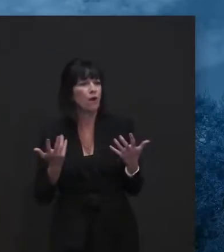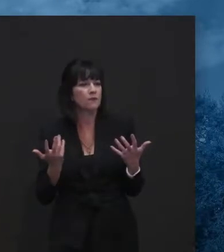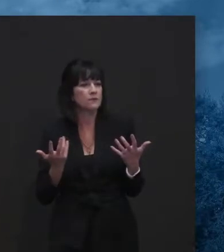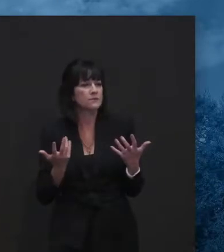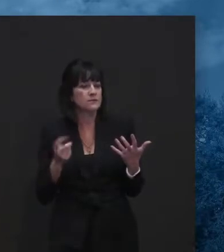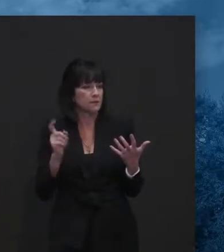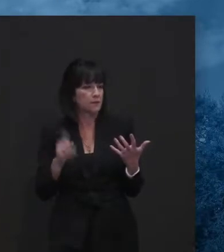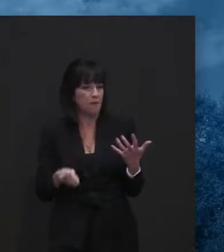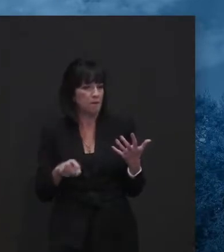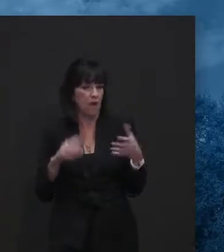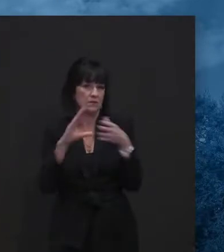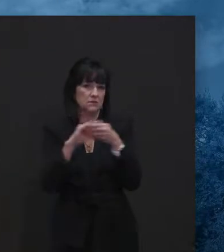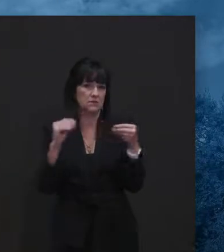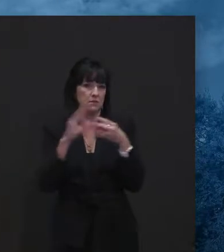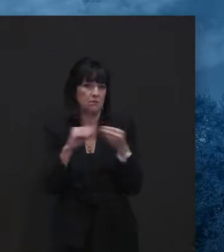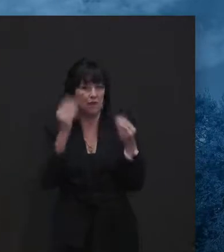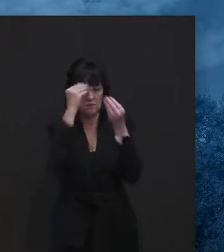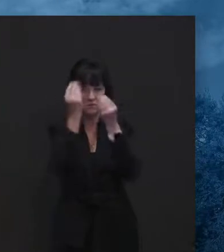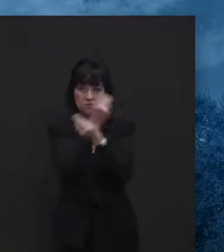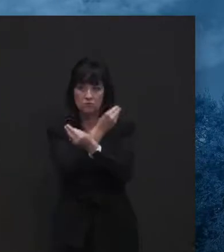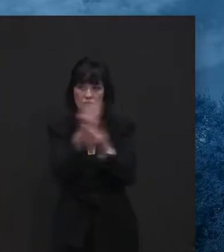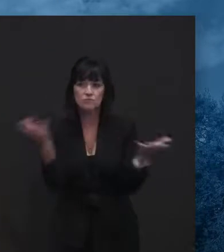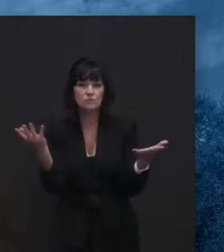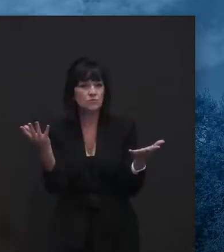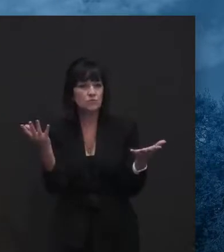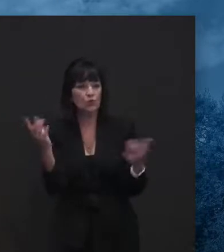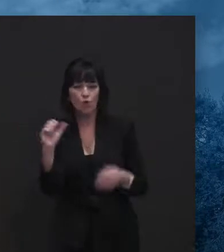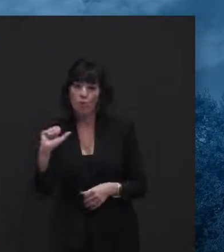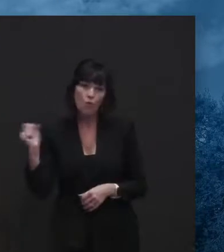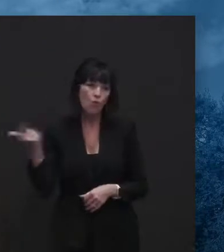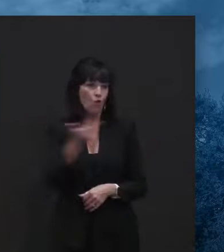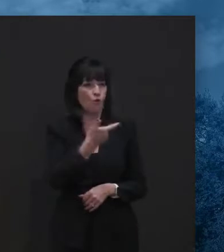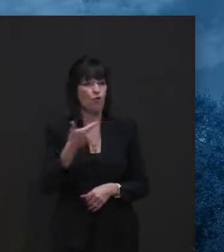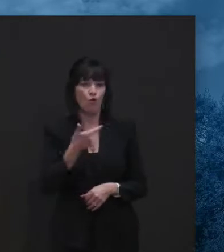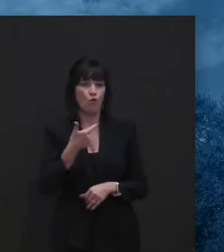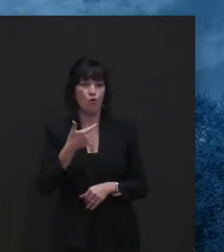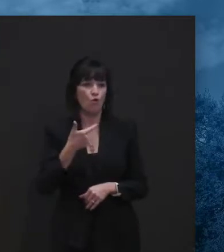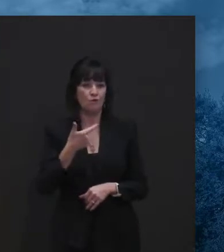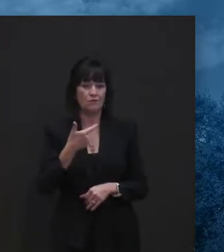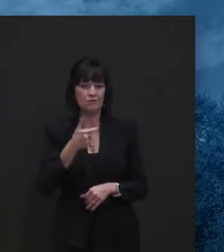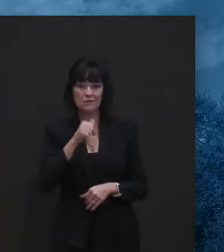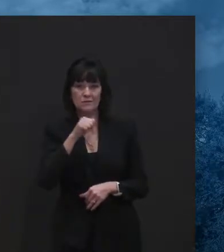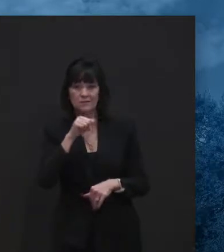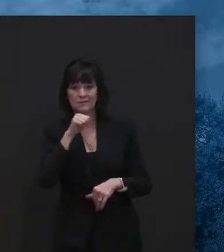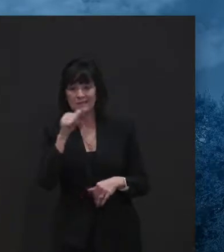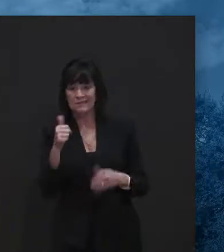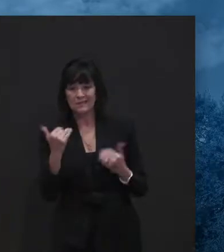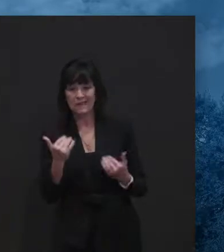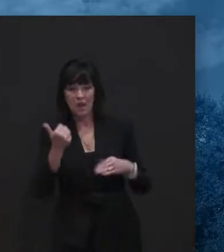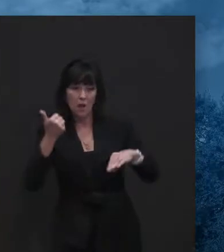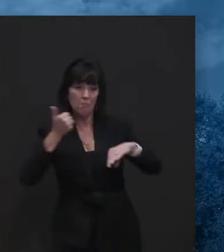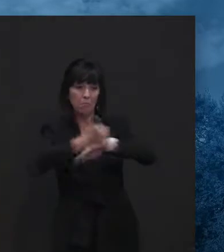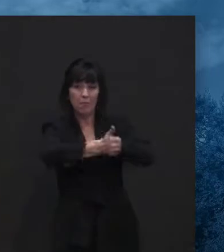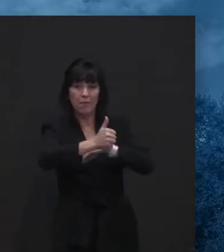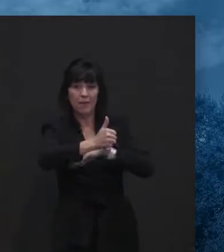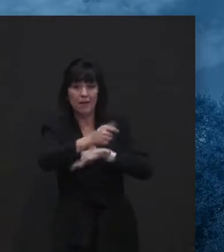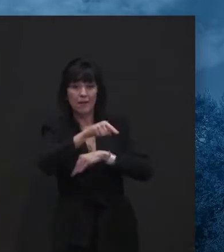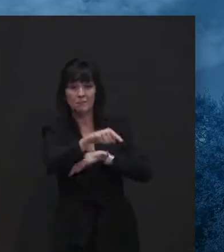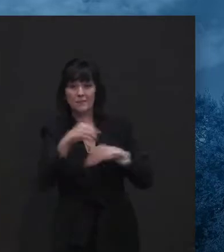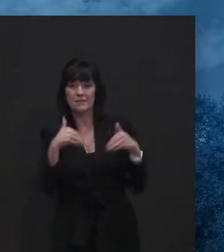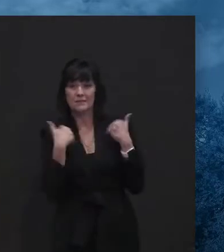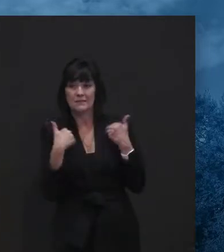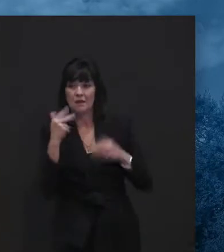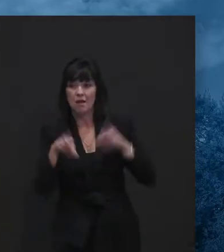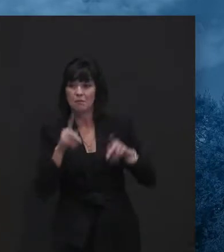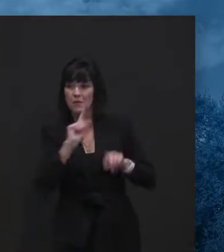important. But the, the, what it tells us is that we're all in this. It's not just the young adult crowd as, as it was, uh,